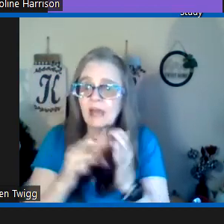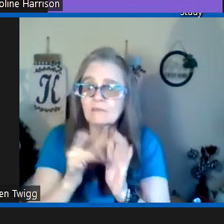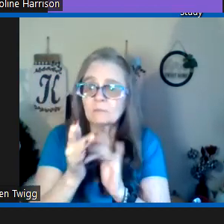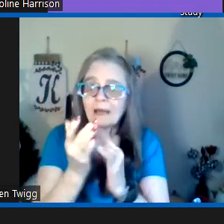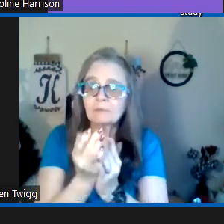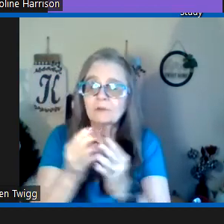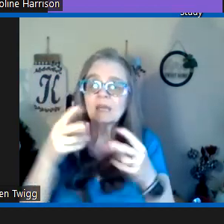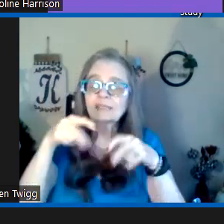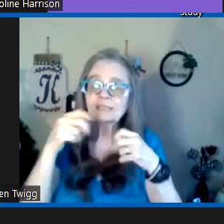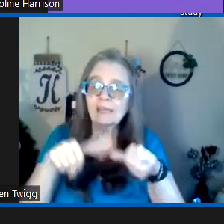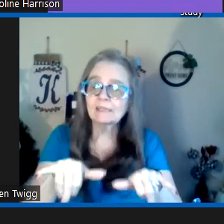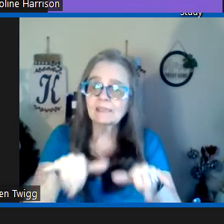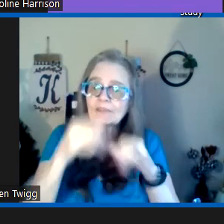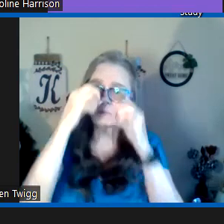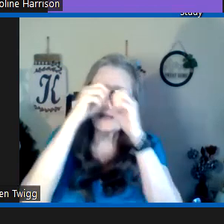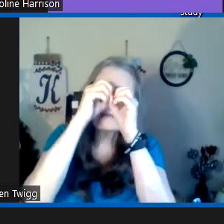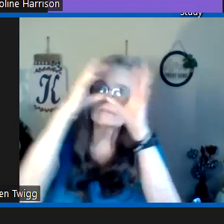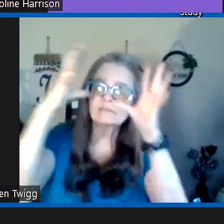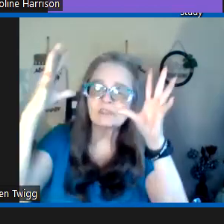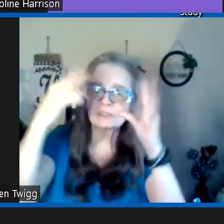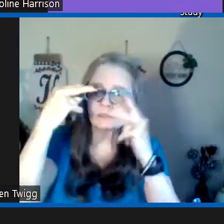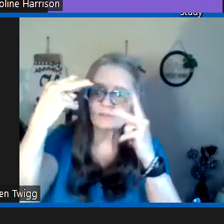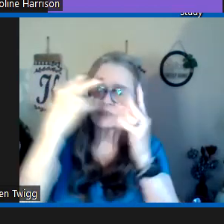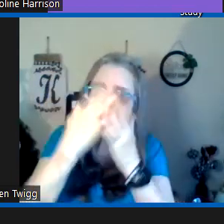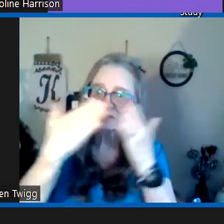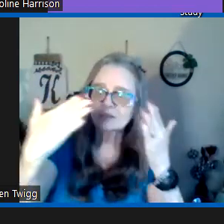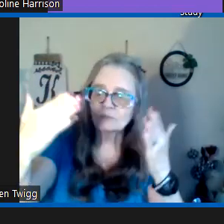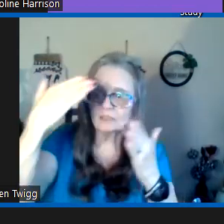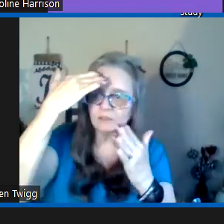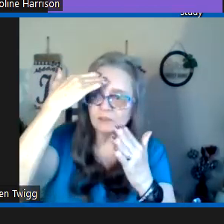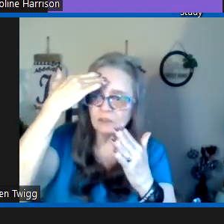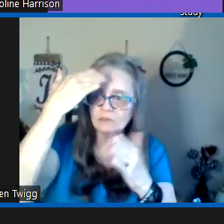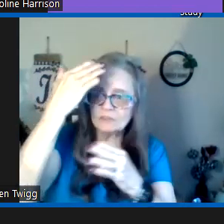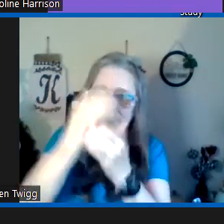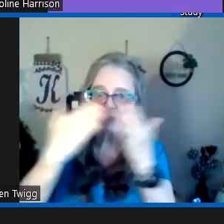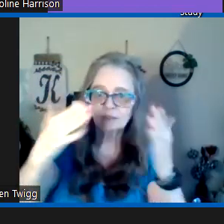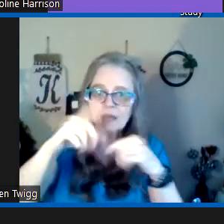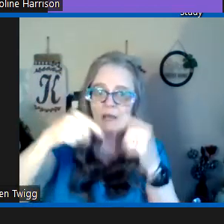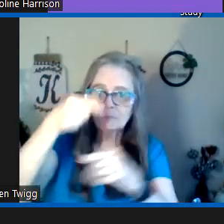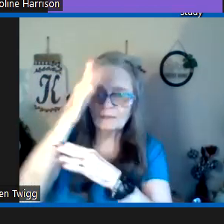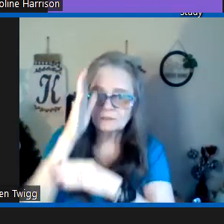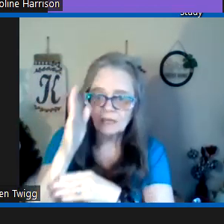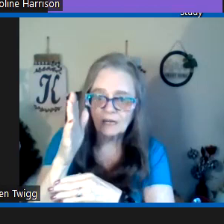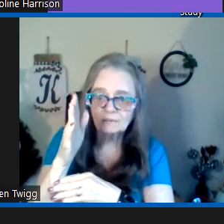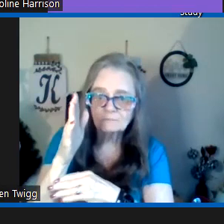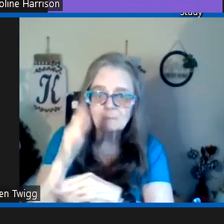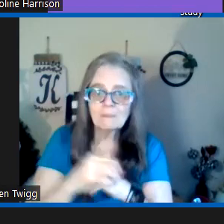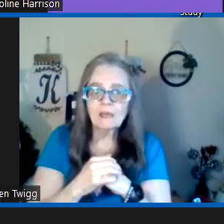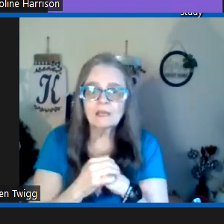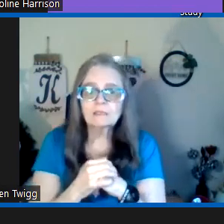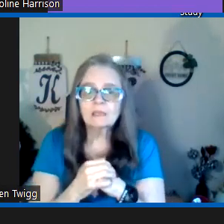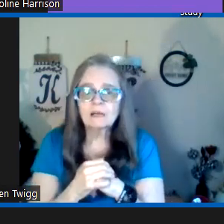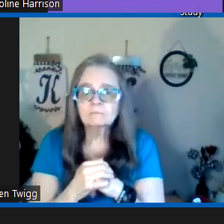don't have a bible yet they will have a vision they will see something to know something about god